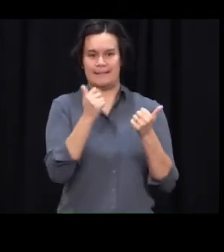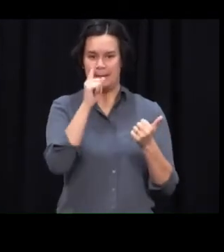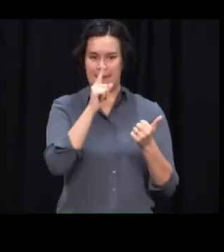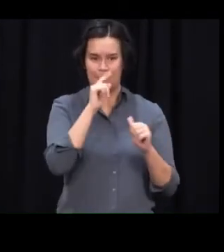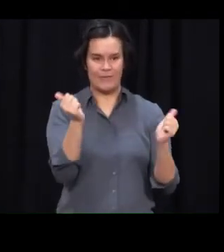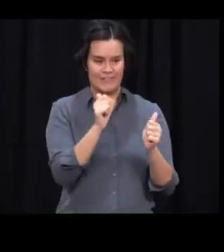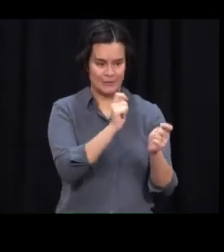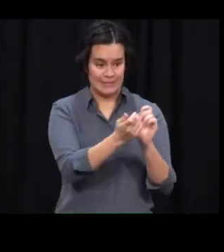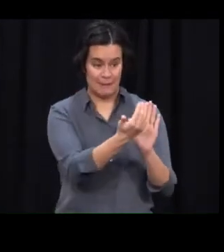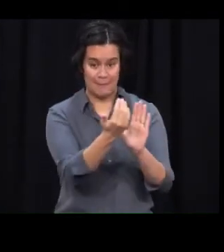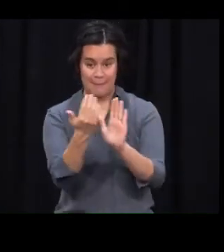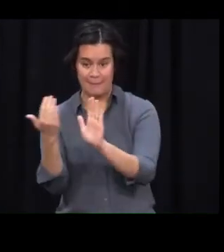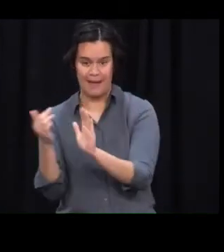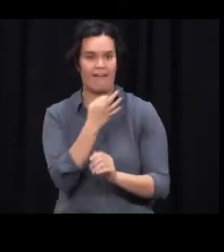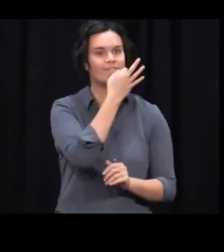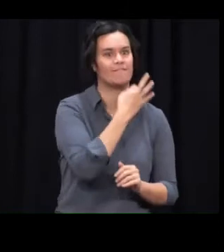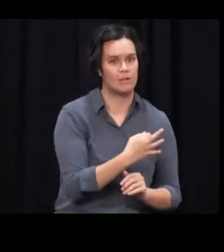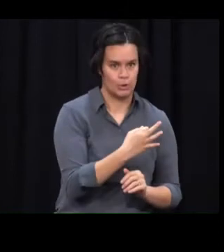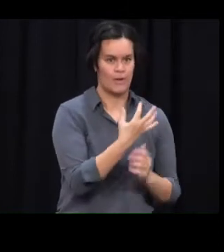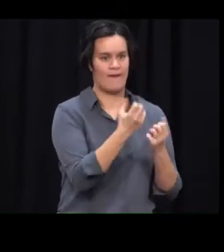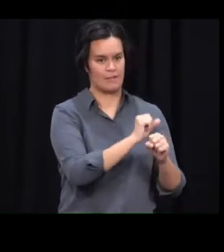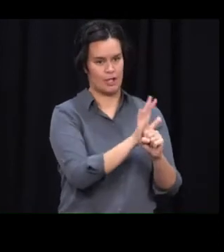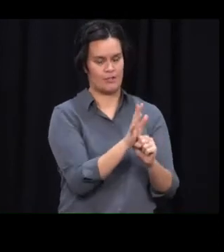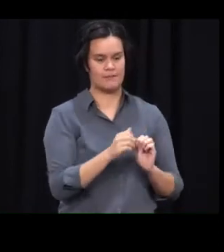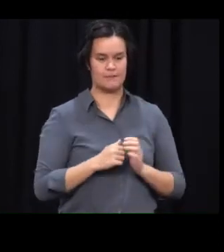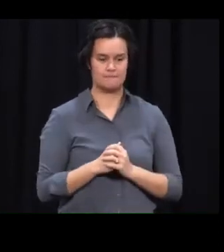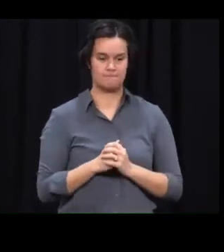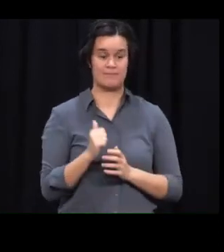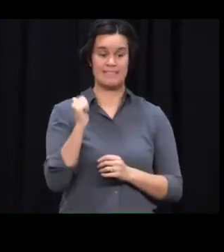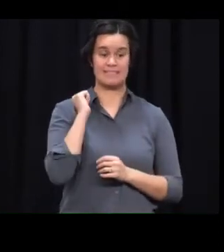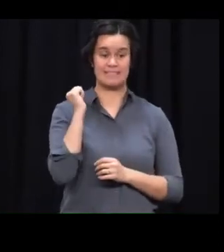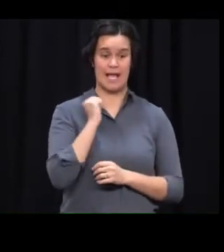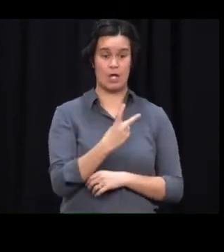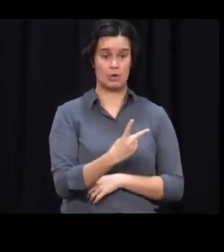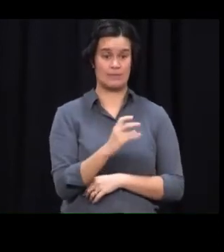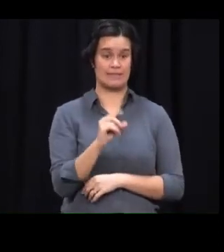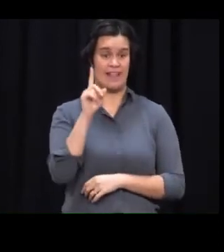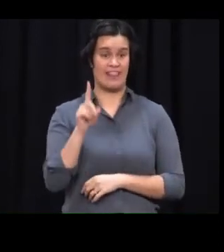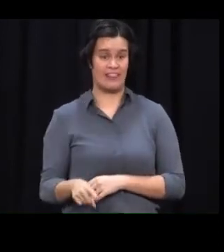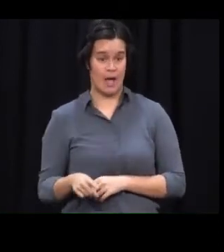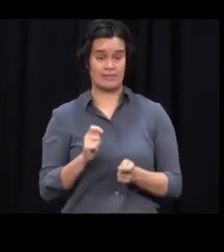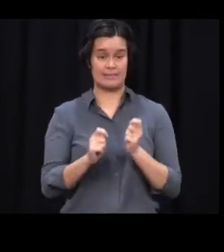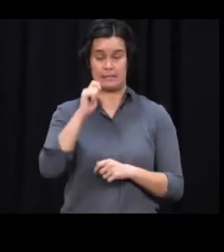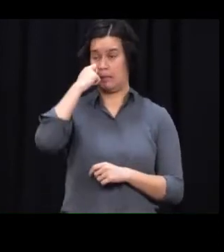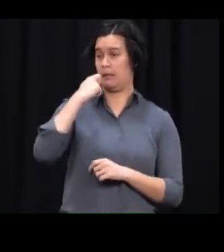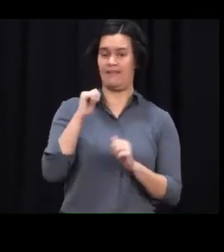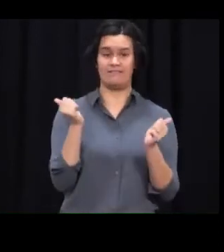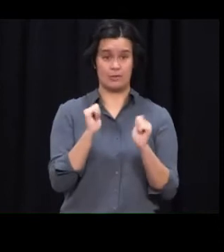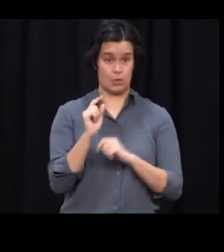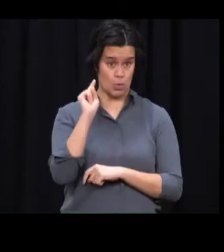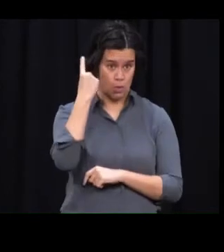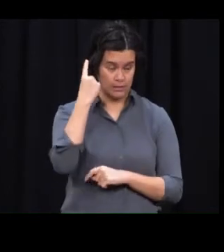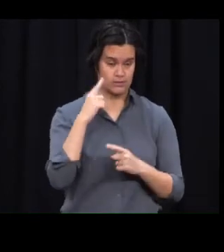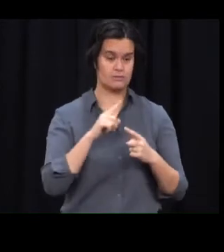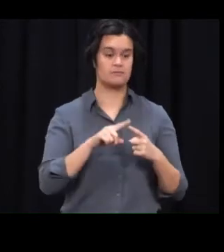in Auckland were busy again yesterday, with more than 20,000 swabs taken across Tamaki Makaurau, around 9,000 in community